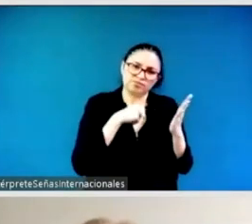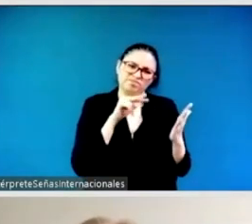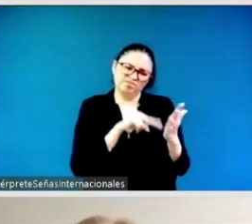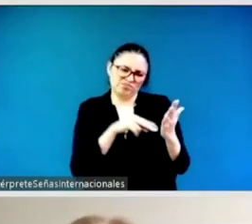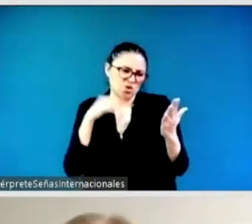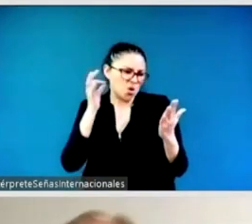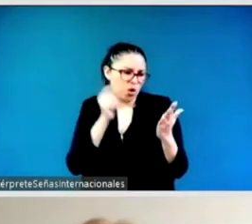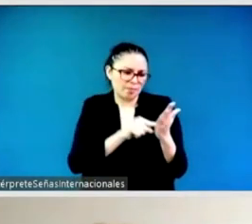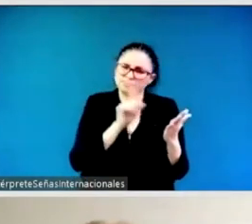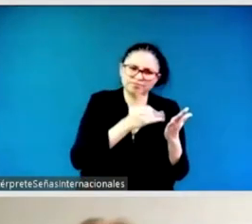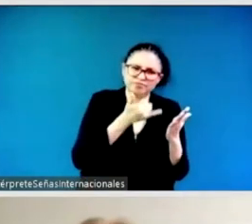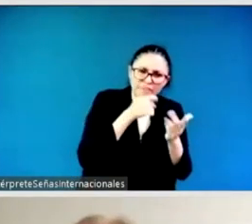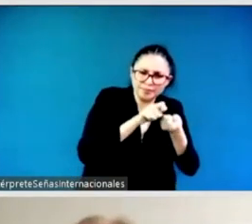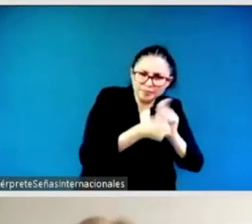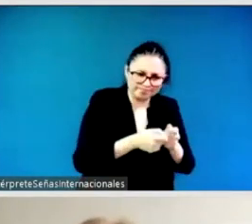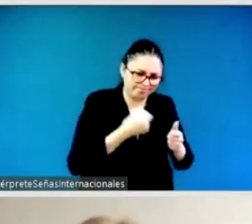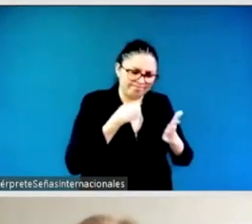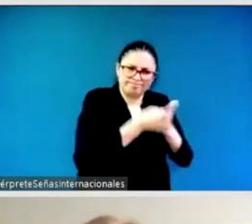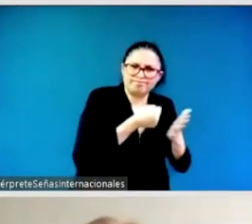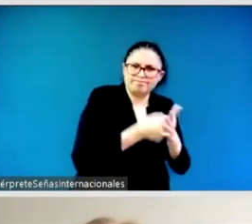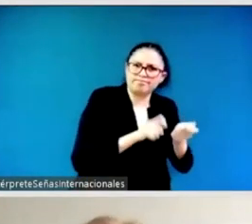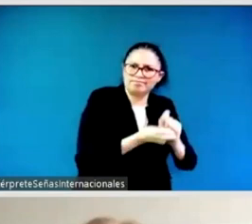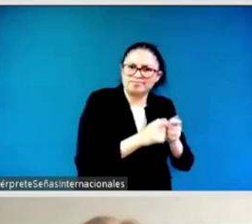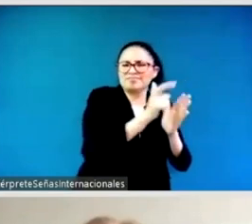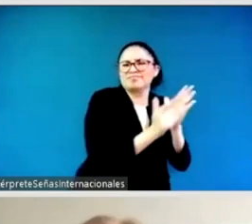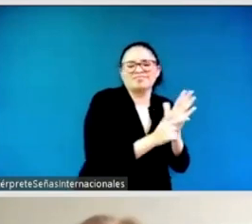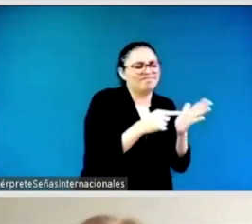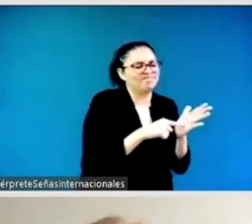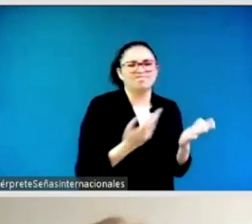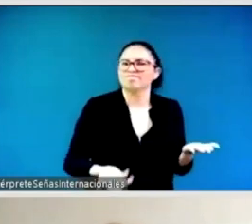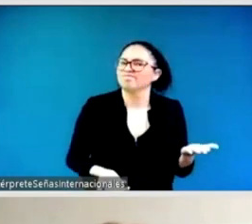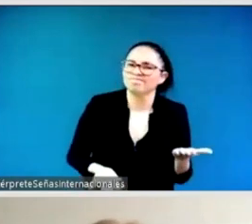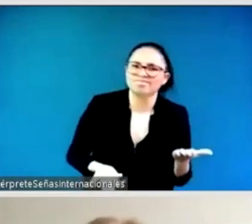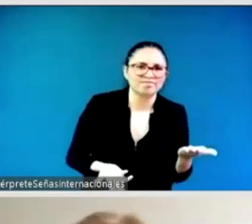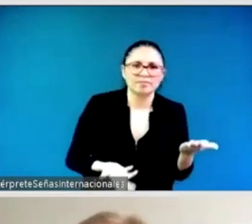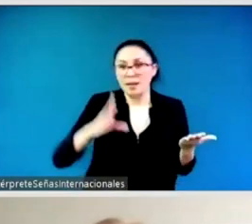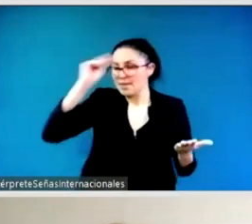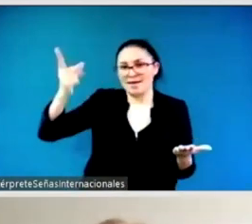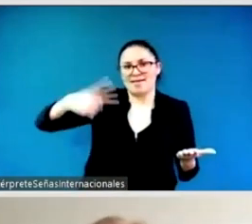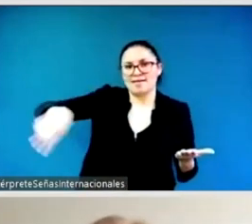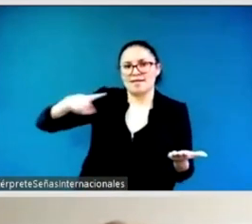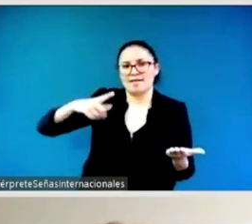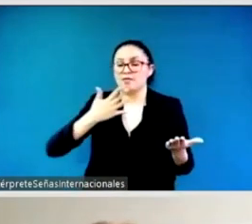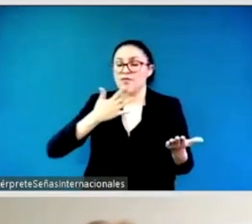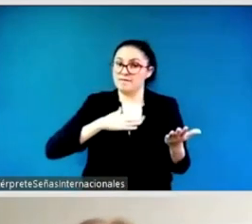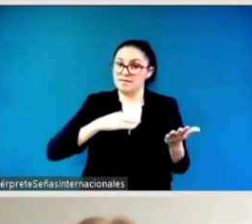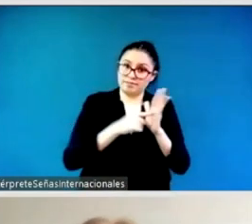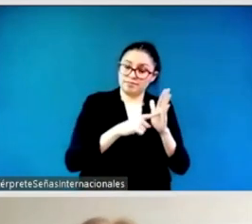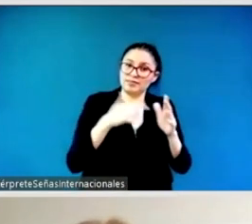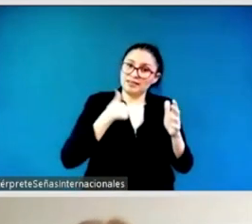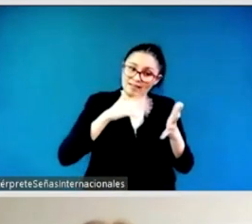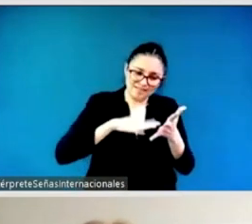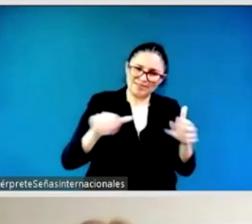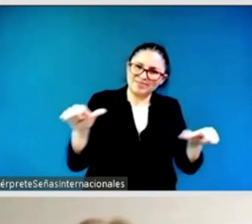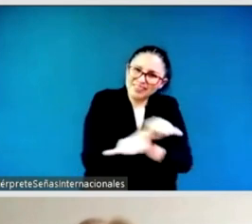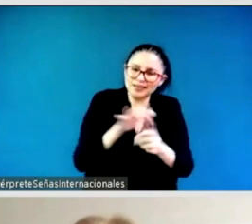if men speak out at the senior leadership to challenge those norms to change their arms to give up their seats and